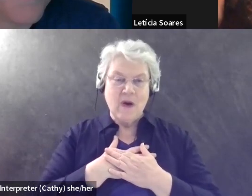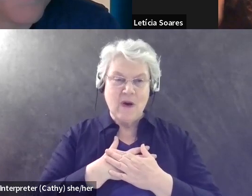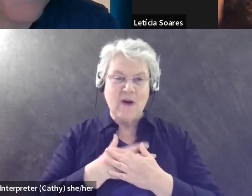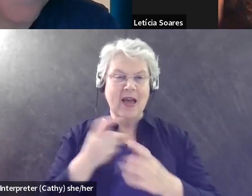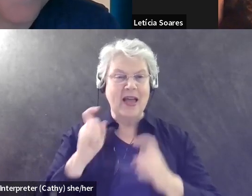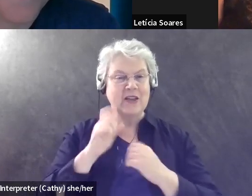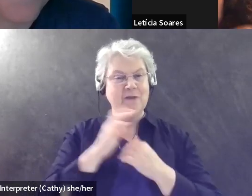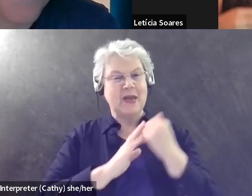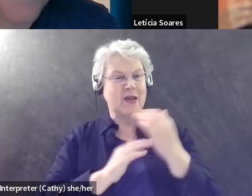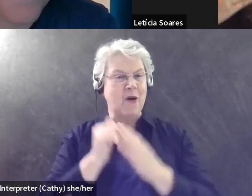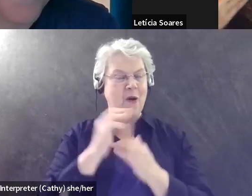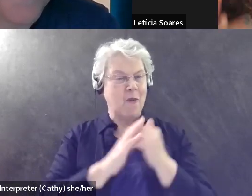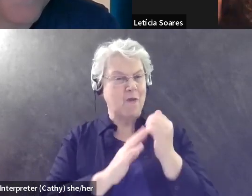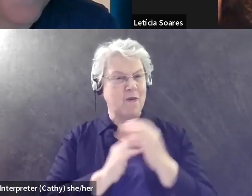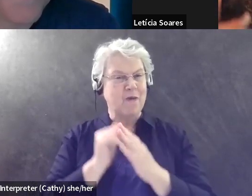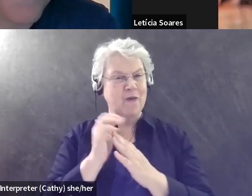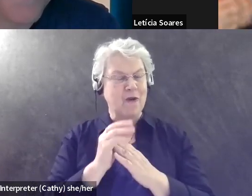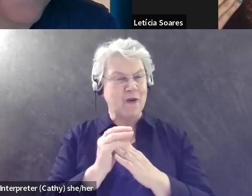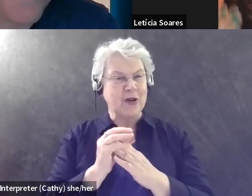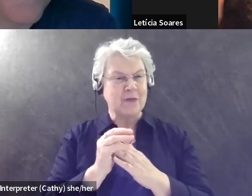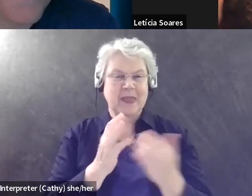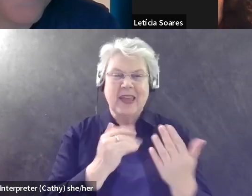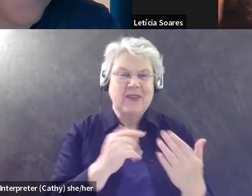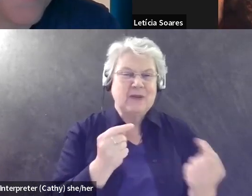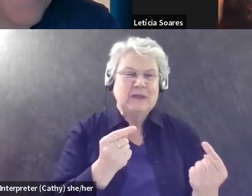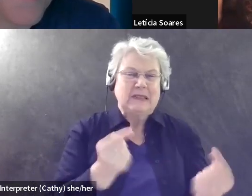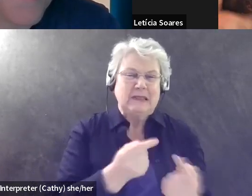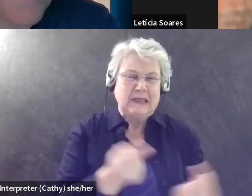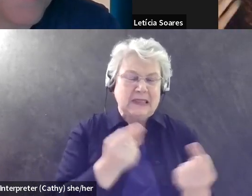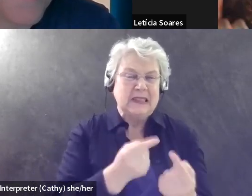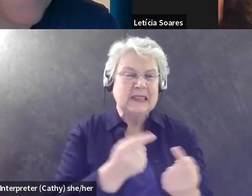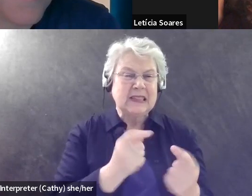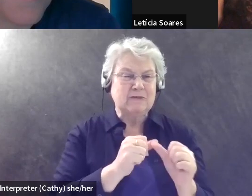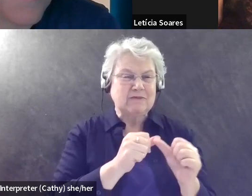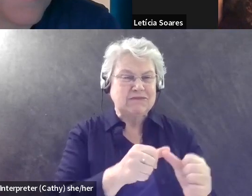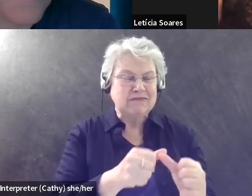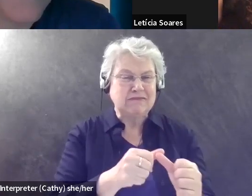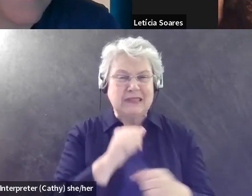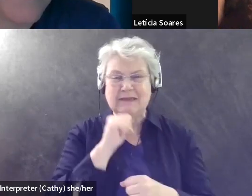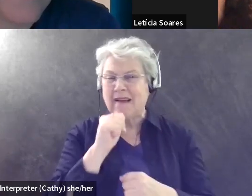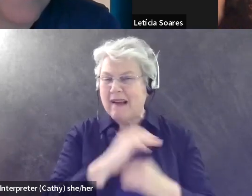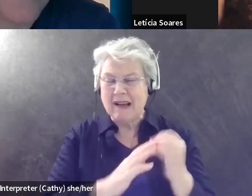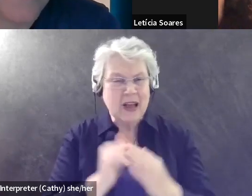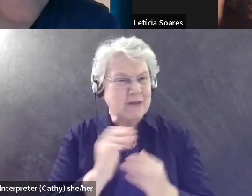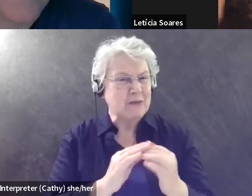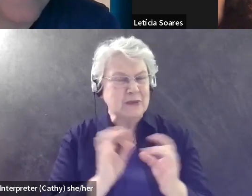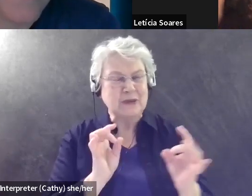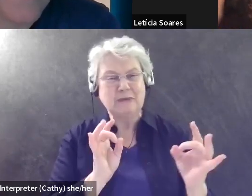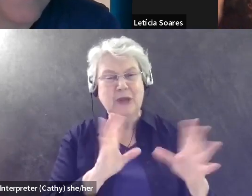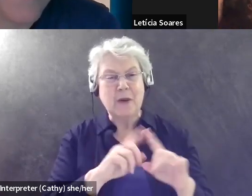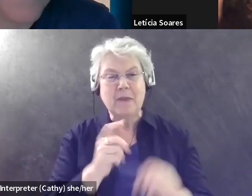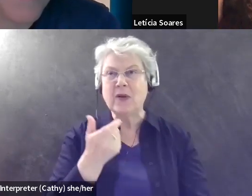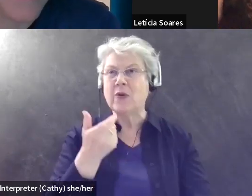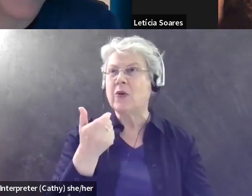moments that, you know, there's a lot of pain, there's a lot of discomfort, there's a lot of grief, you know, that you have to endure.